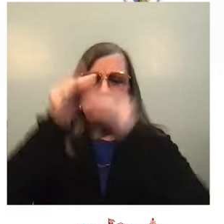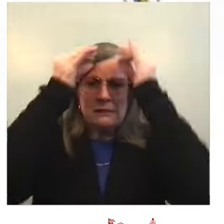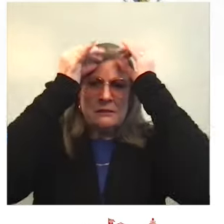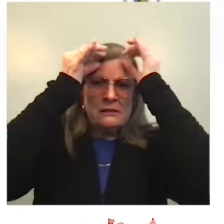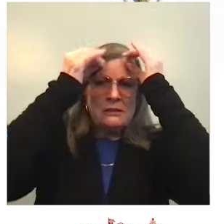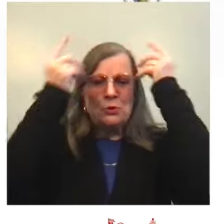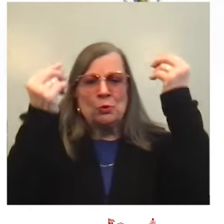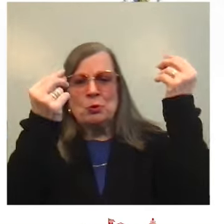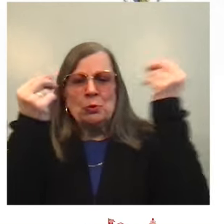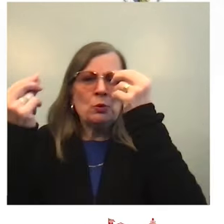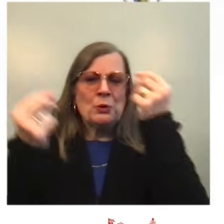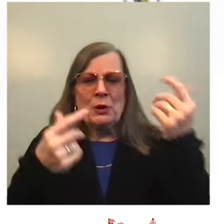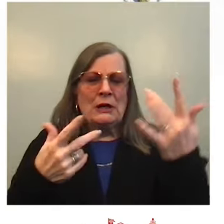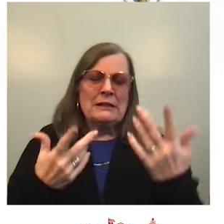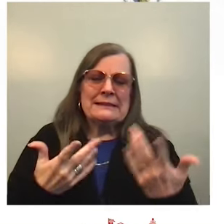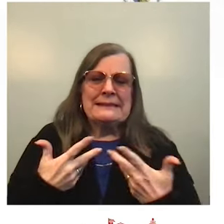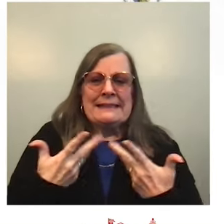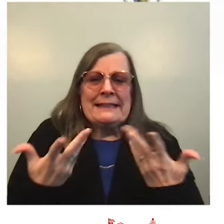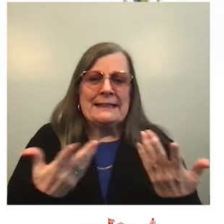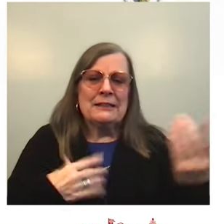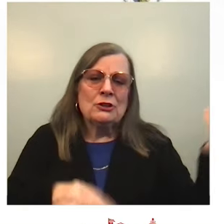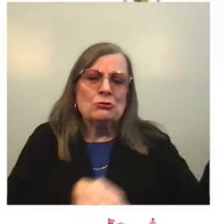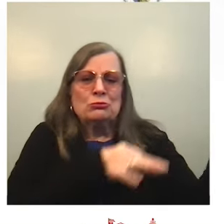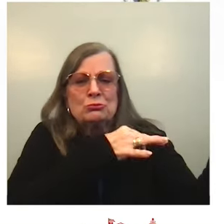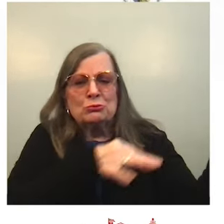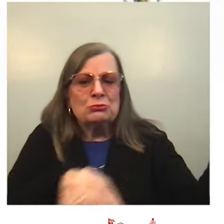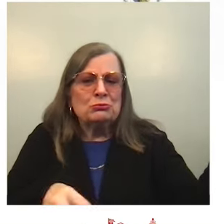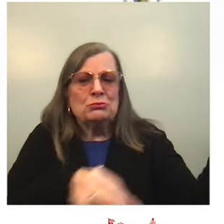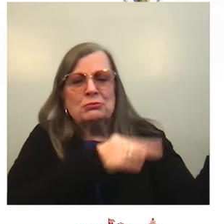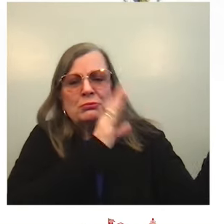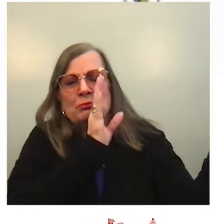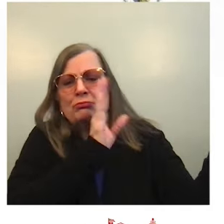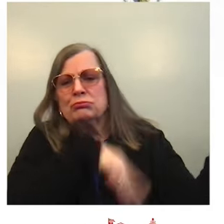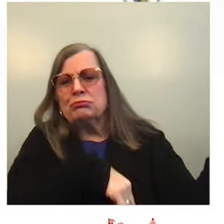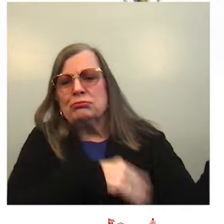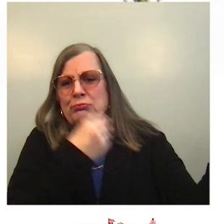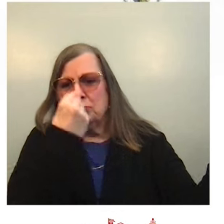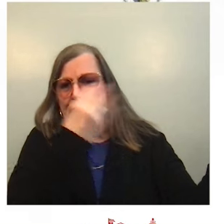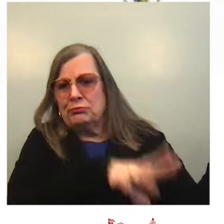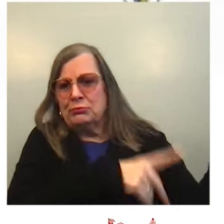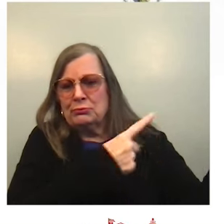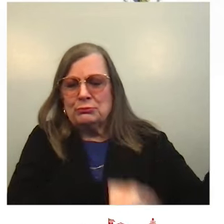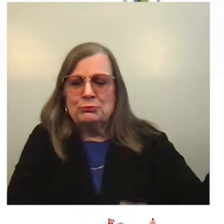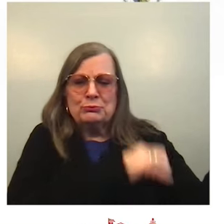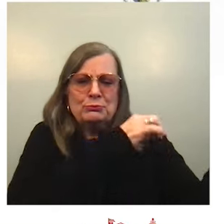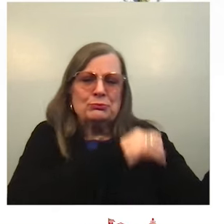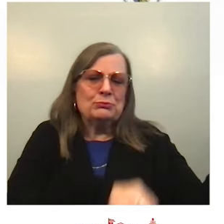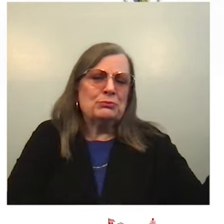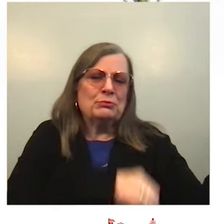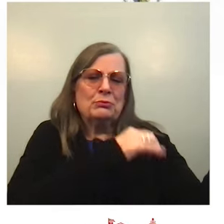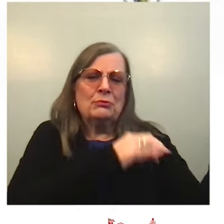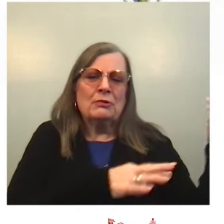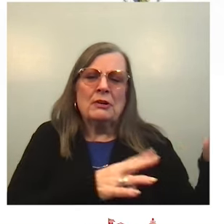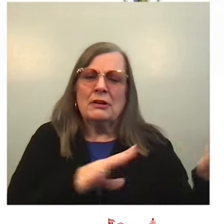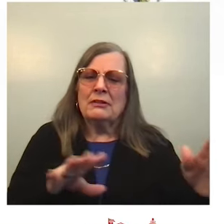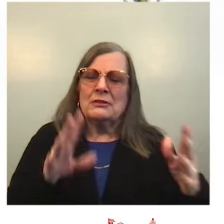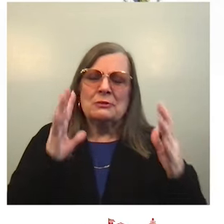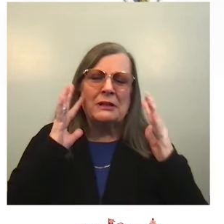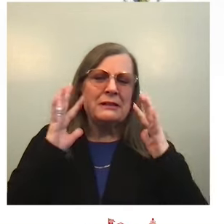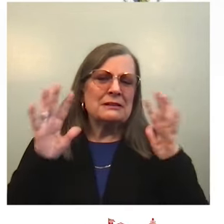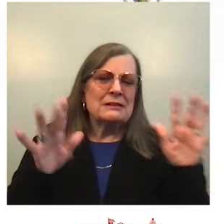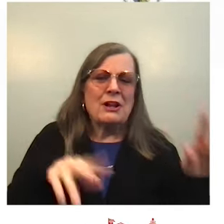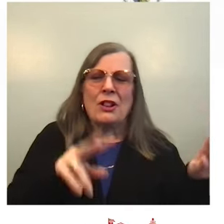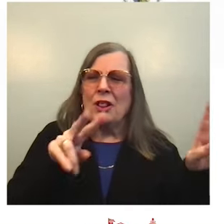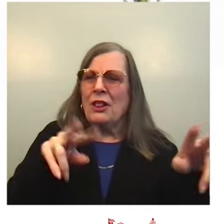absorbed in their busyness of their daily lives, oblivious to the beauty floating in the air around